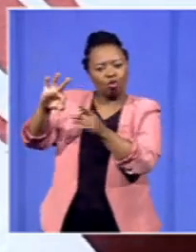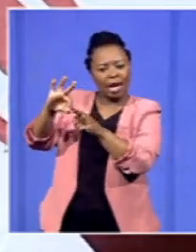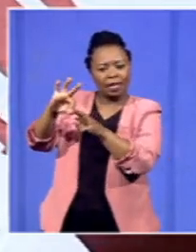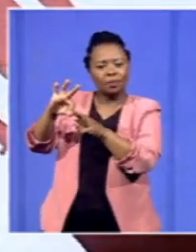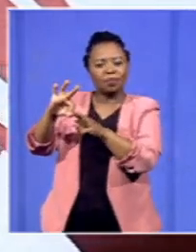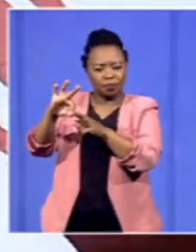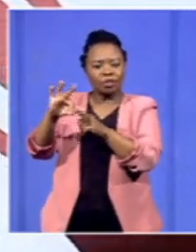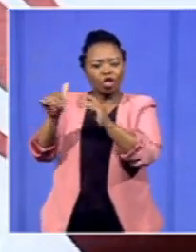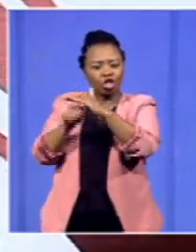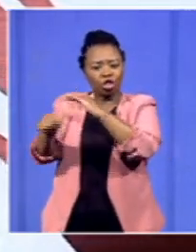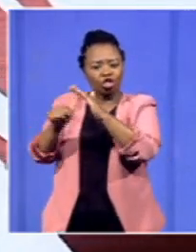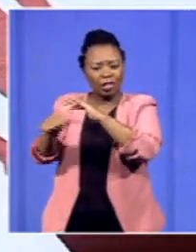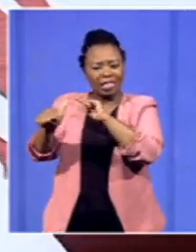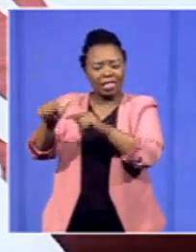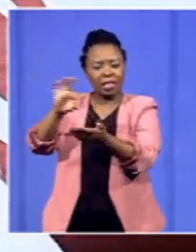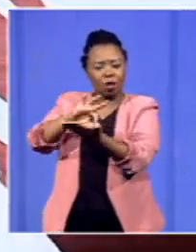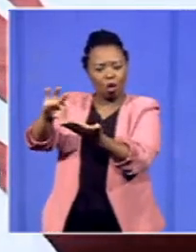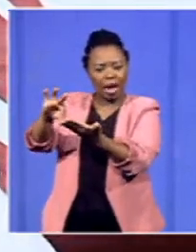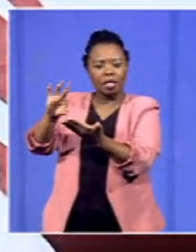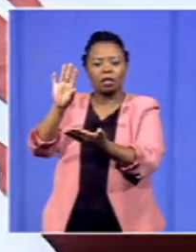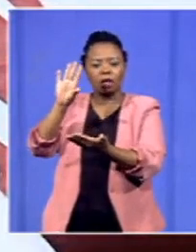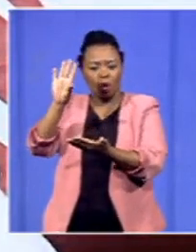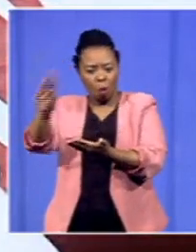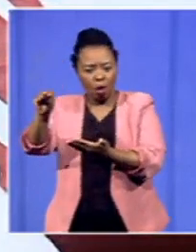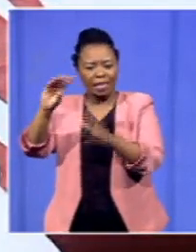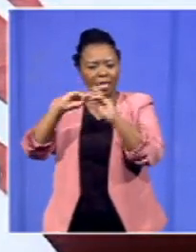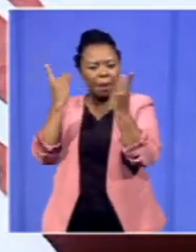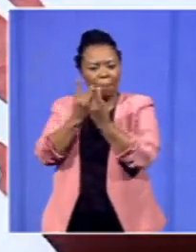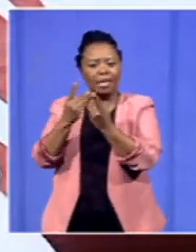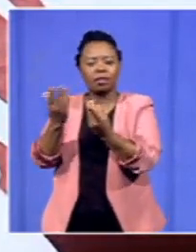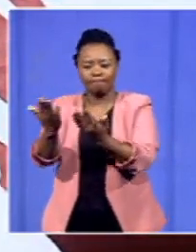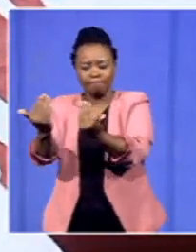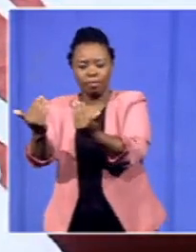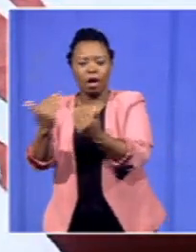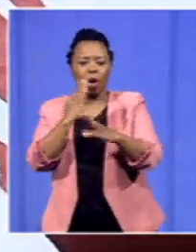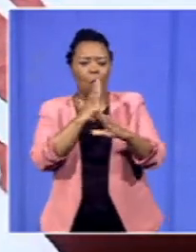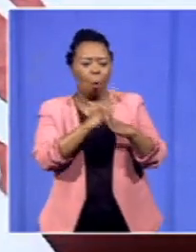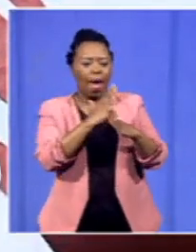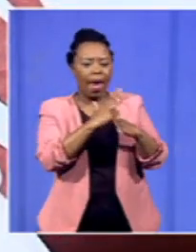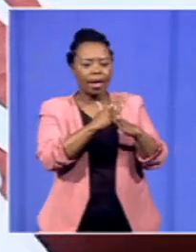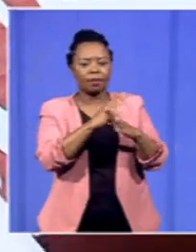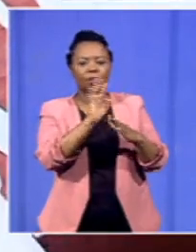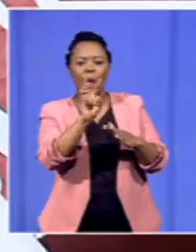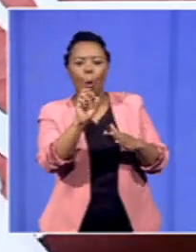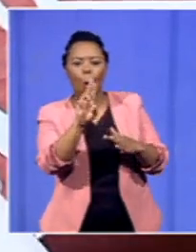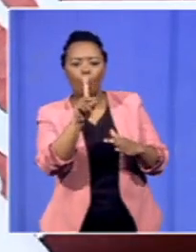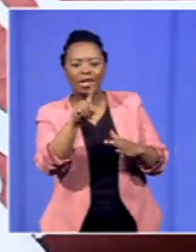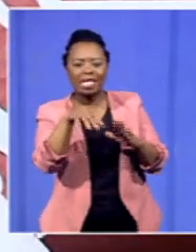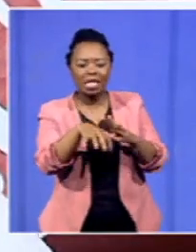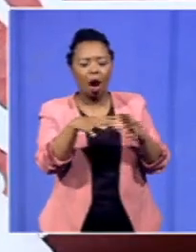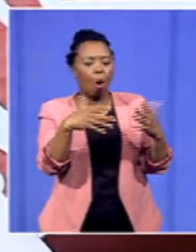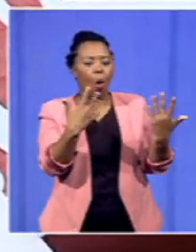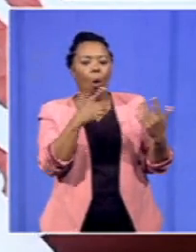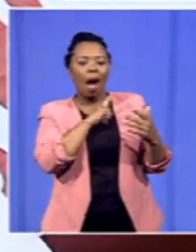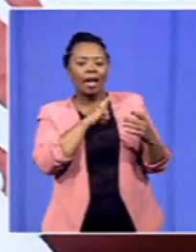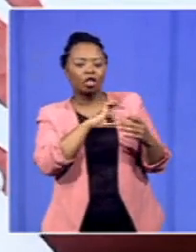by those agencies would then be called by the department to come and work at a particular institution or in a particular ward because there is a shortage of